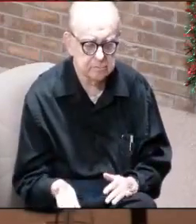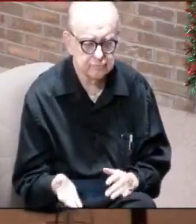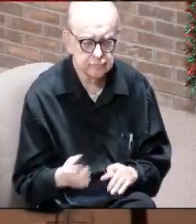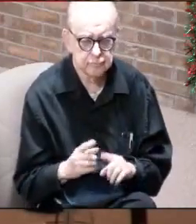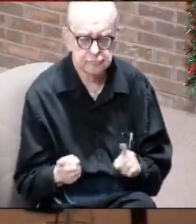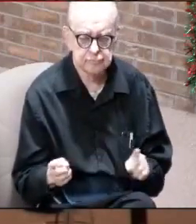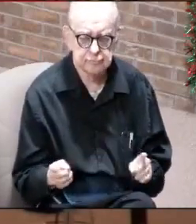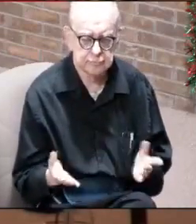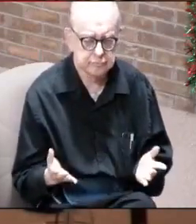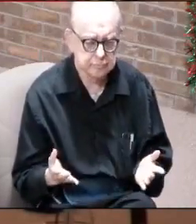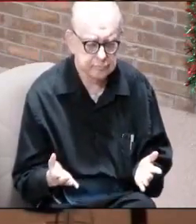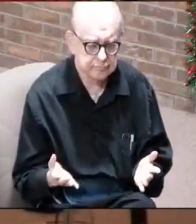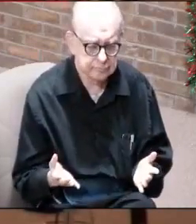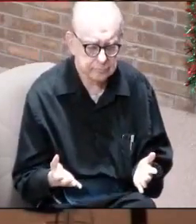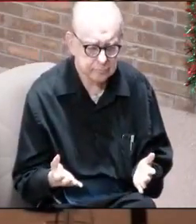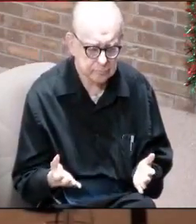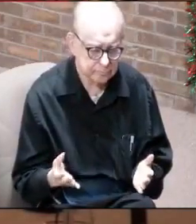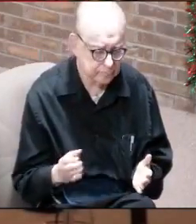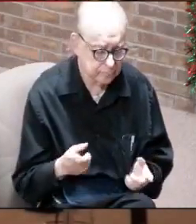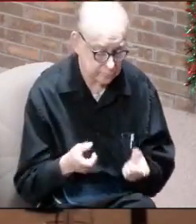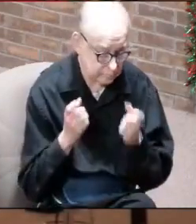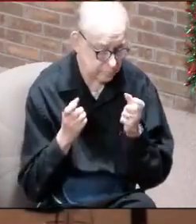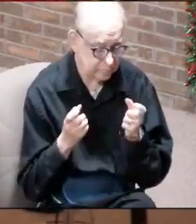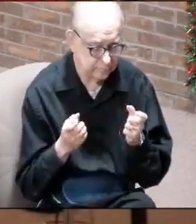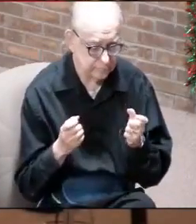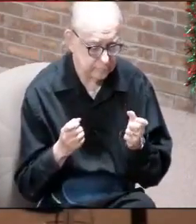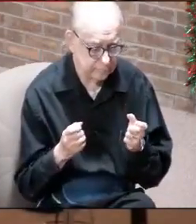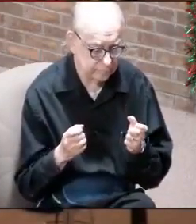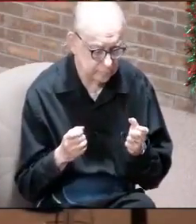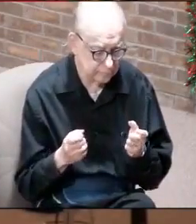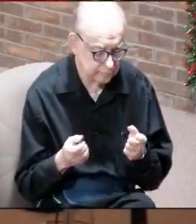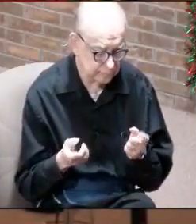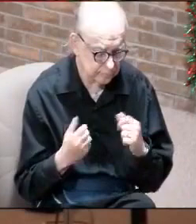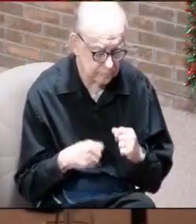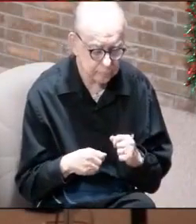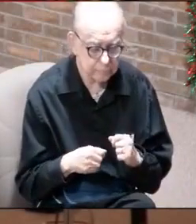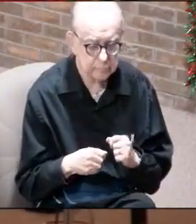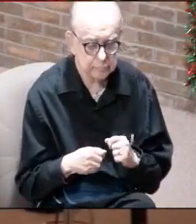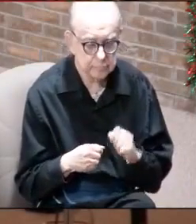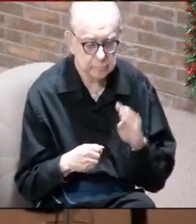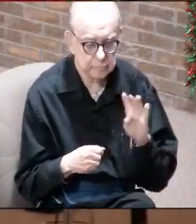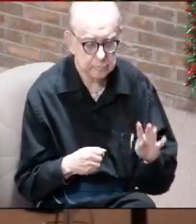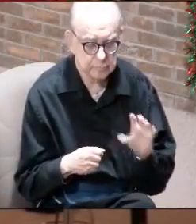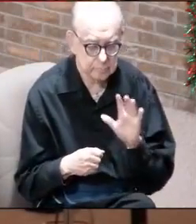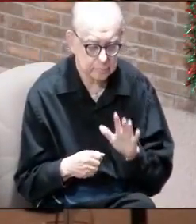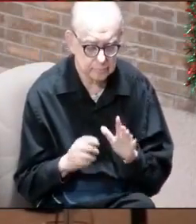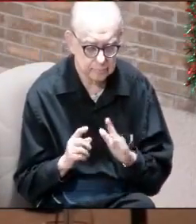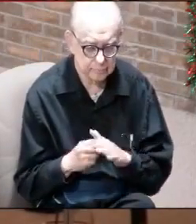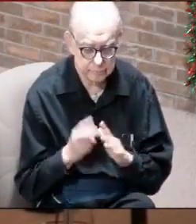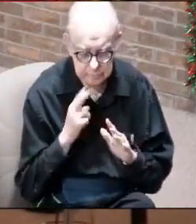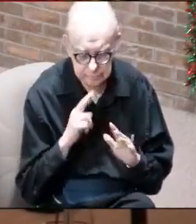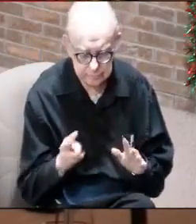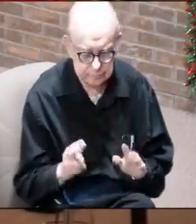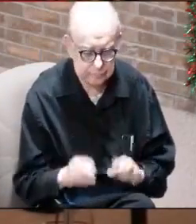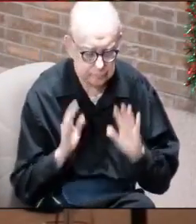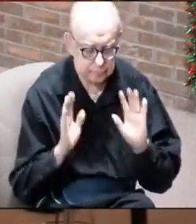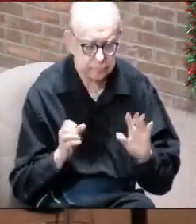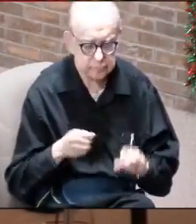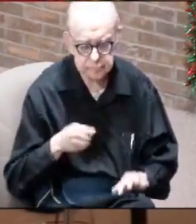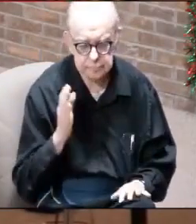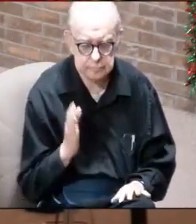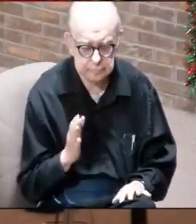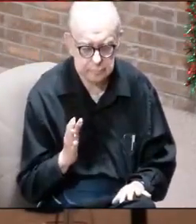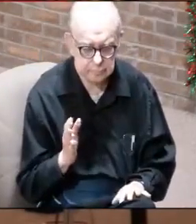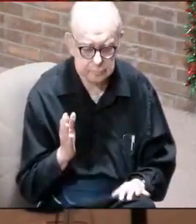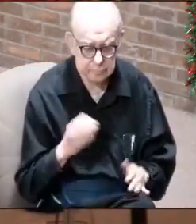And so, all of a sudden, we come from 4 and 5 where he begins to see the magnificence of God